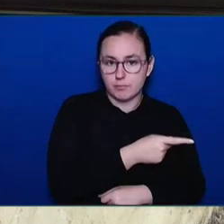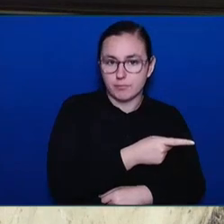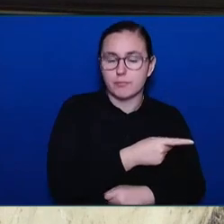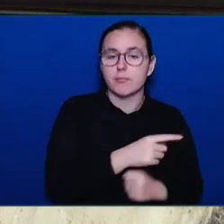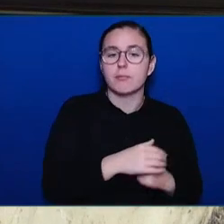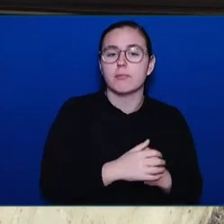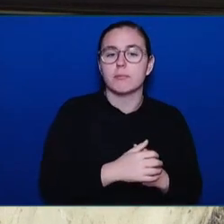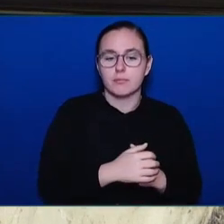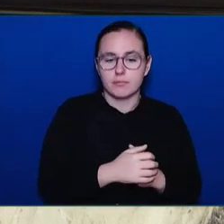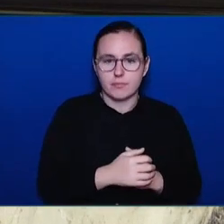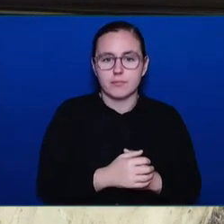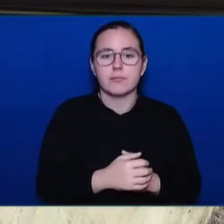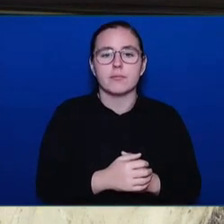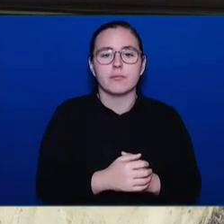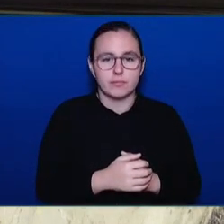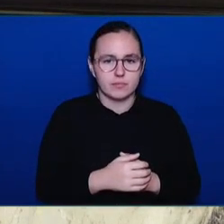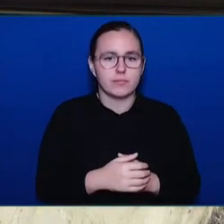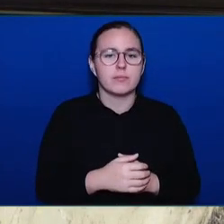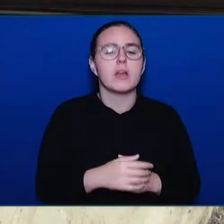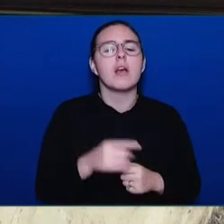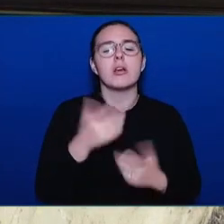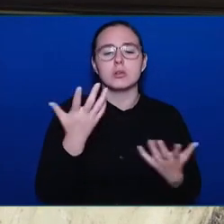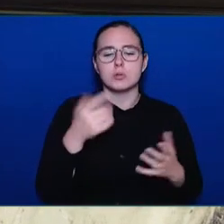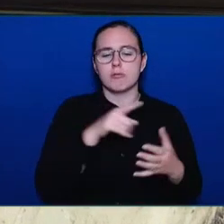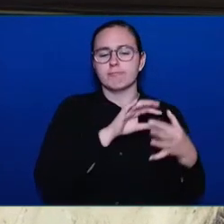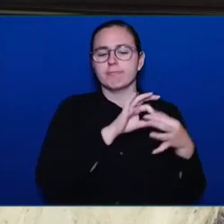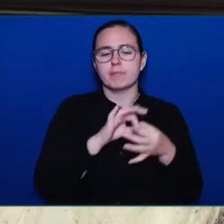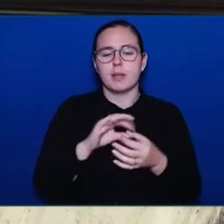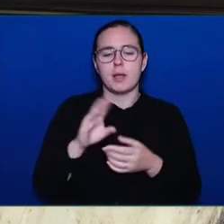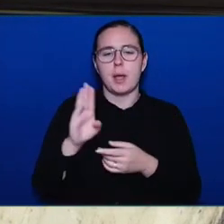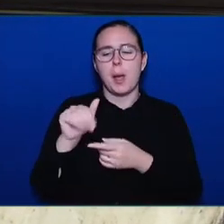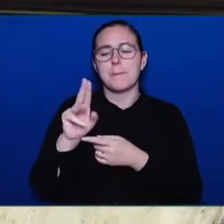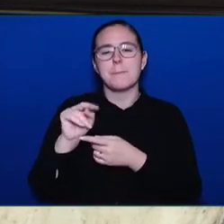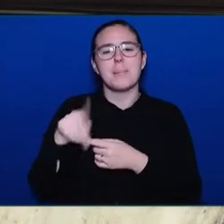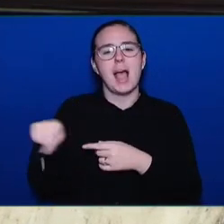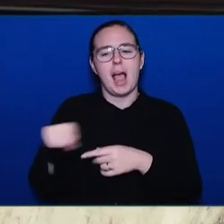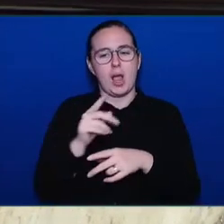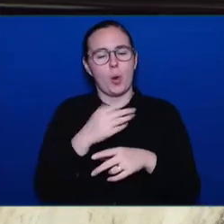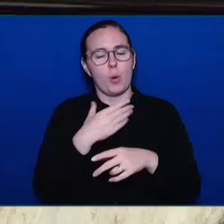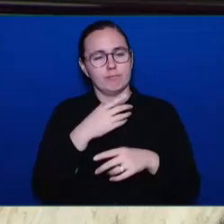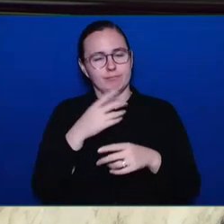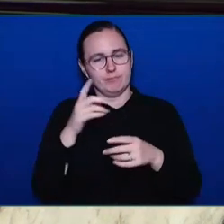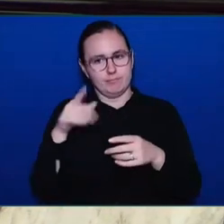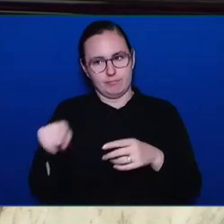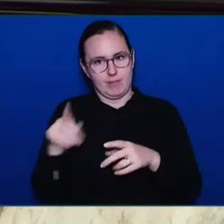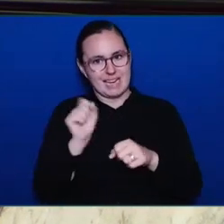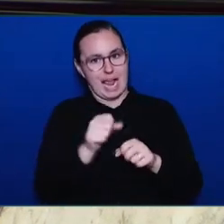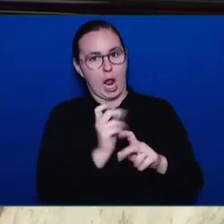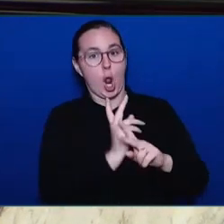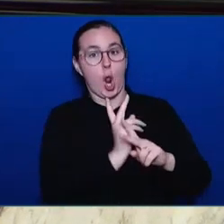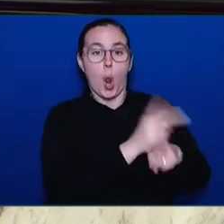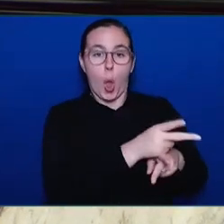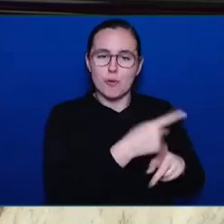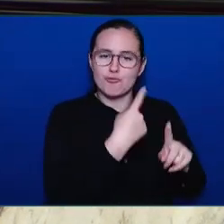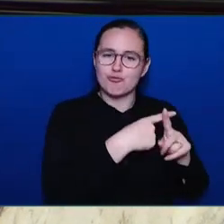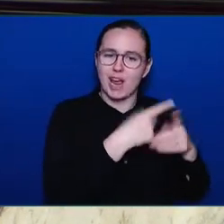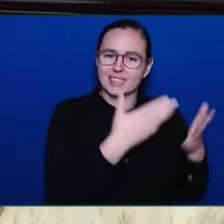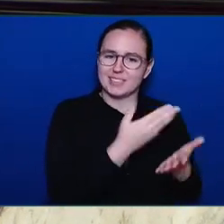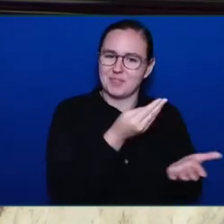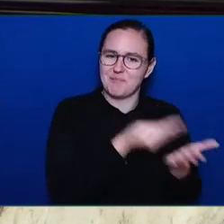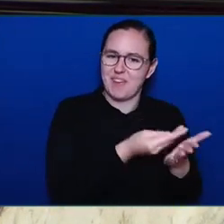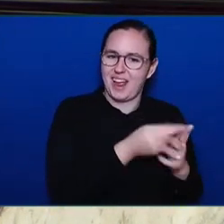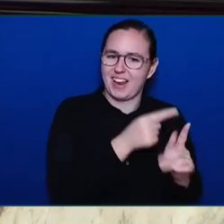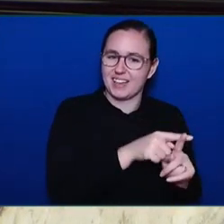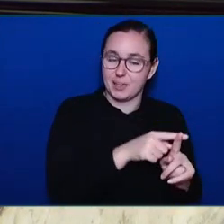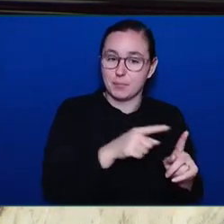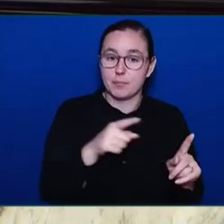We'd had a small rent bank operating in the east side, but nothing for the West End and nothing for the rest of Vancouver. That foundation, that